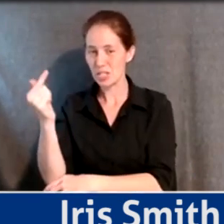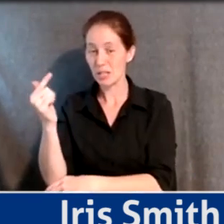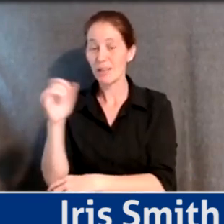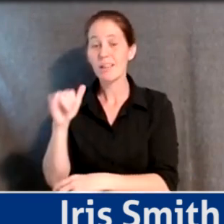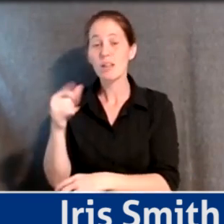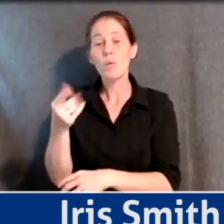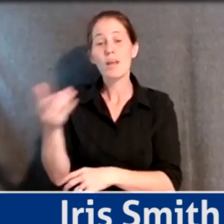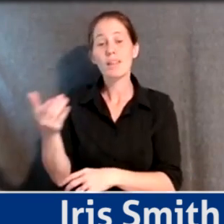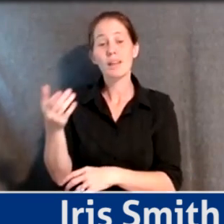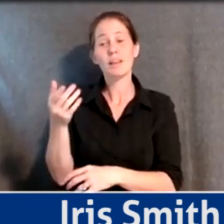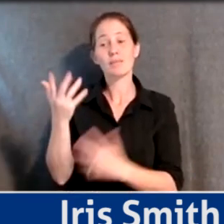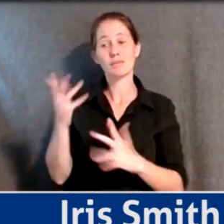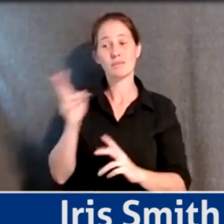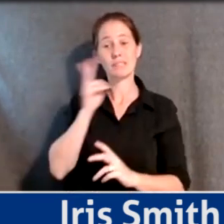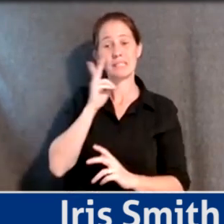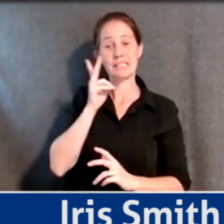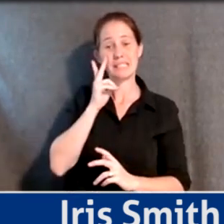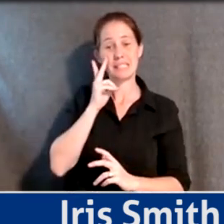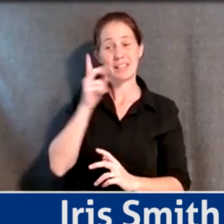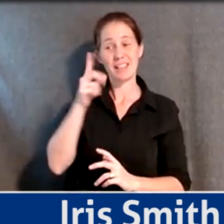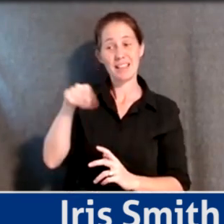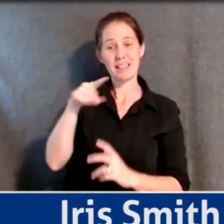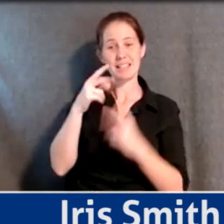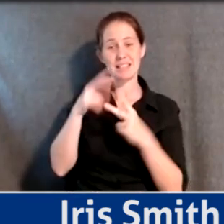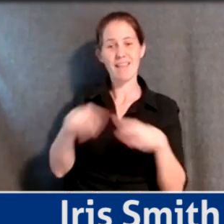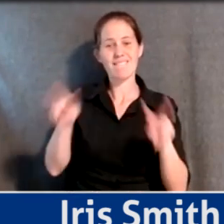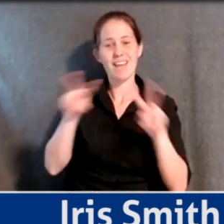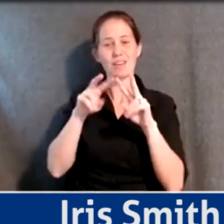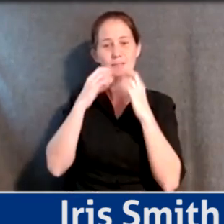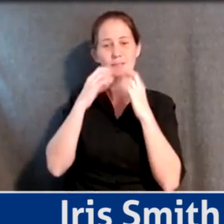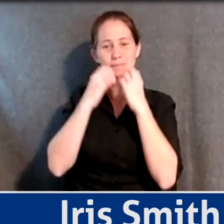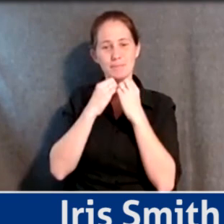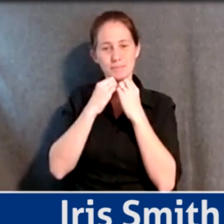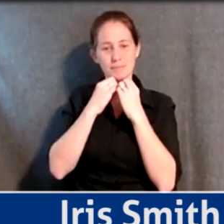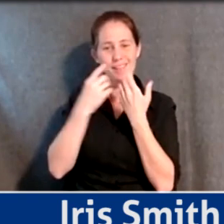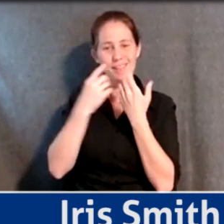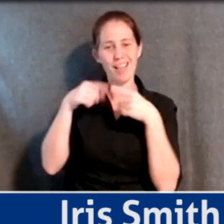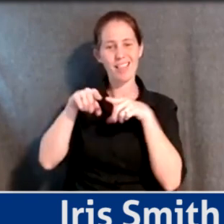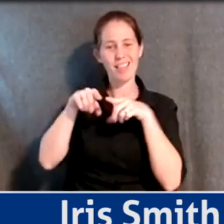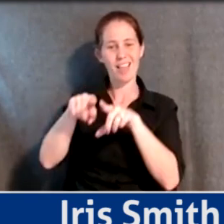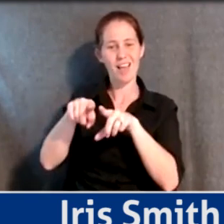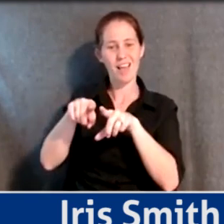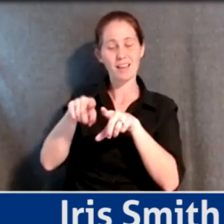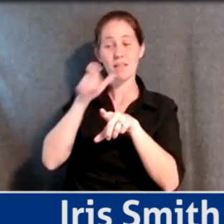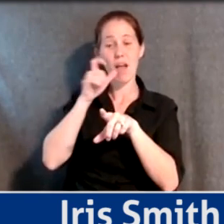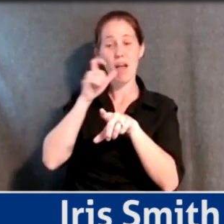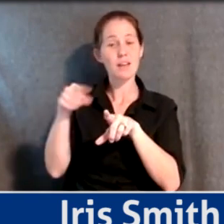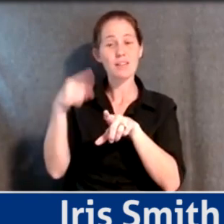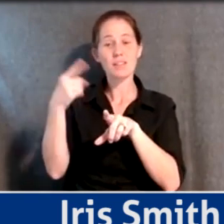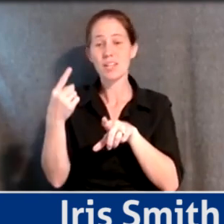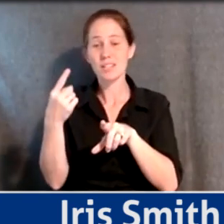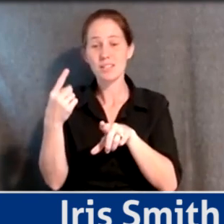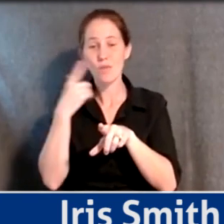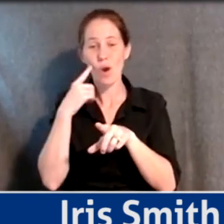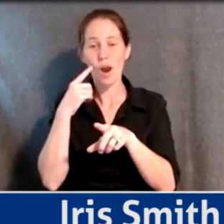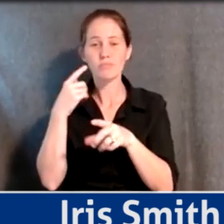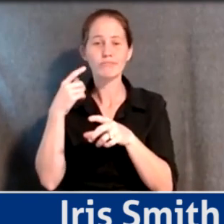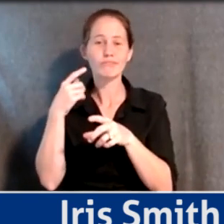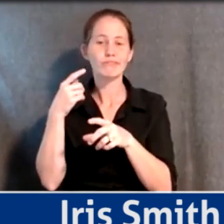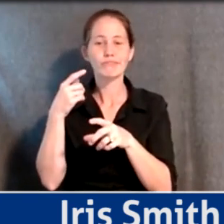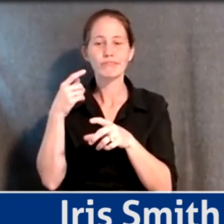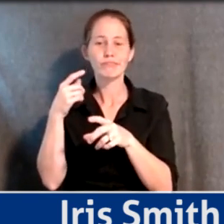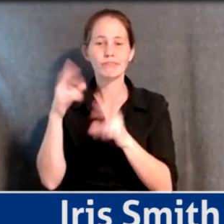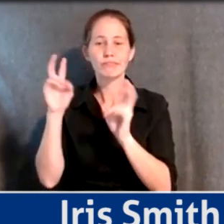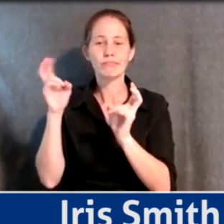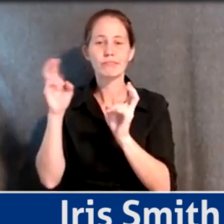the things that you see that these value sets get aligned not just as kind of a talking point or